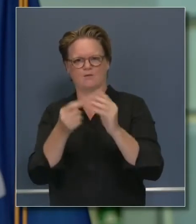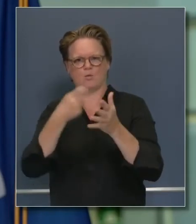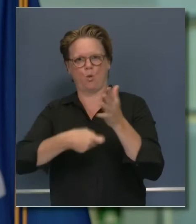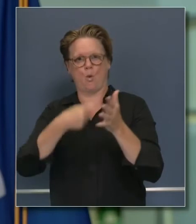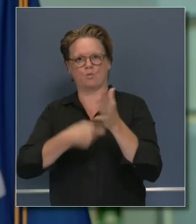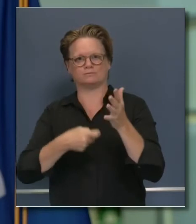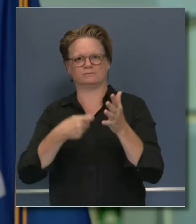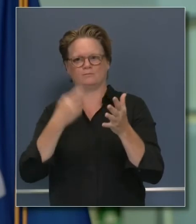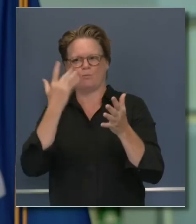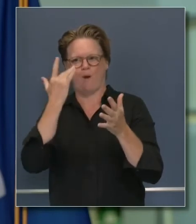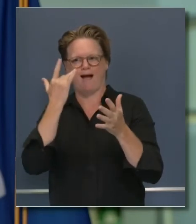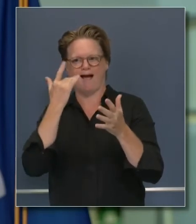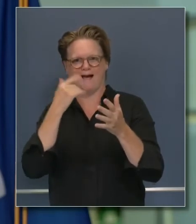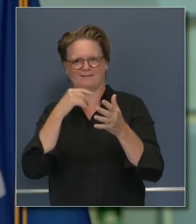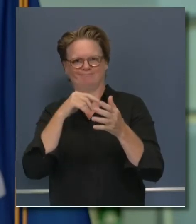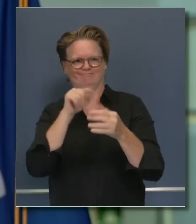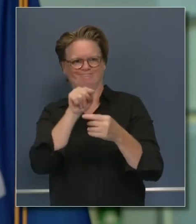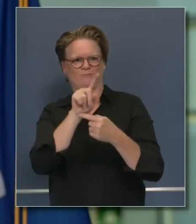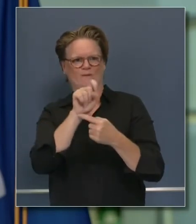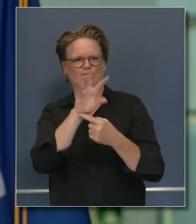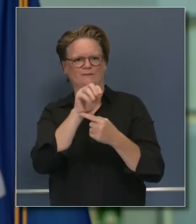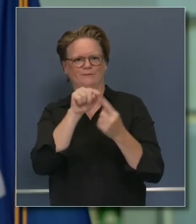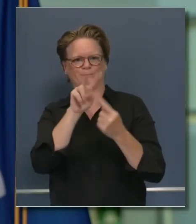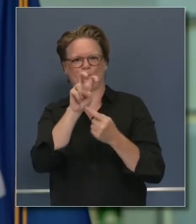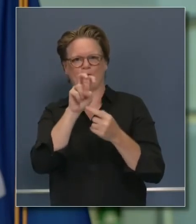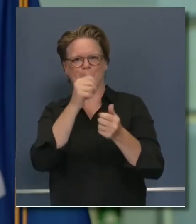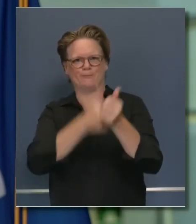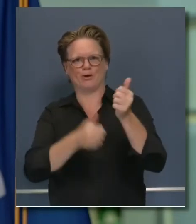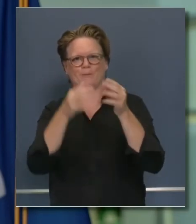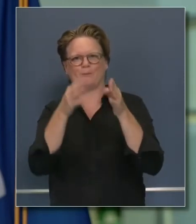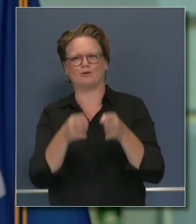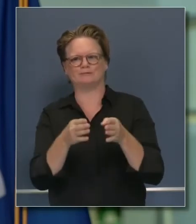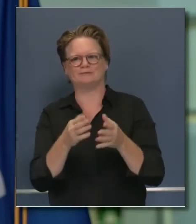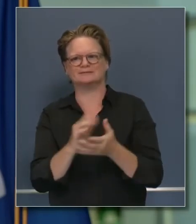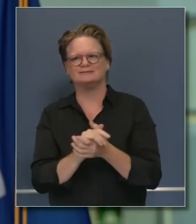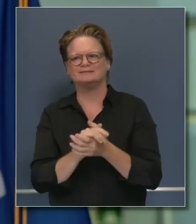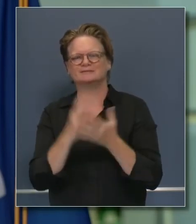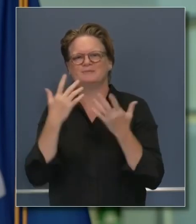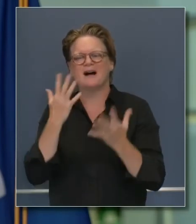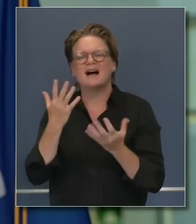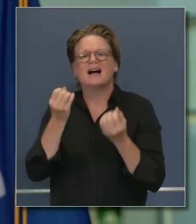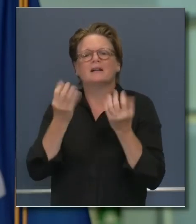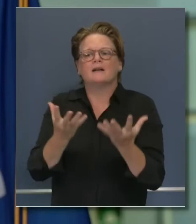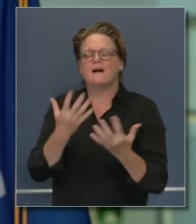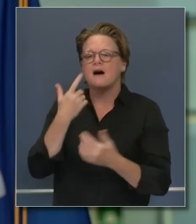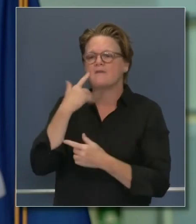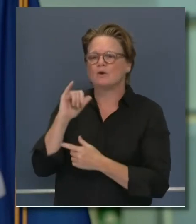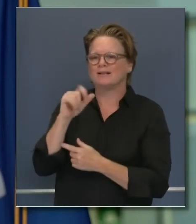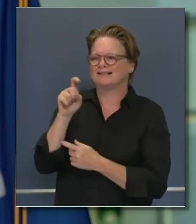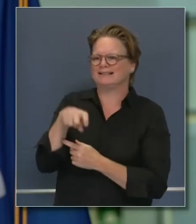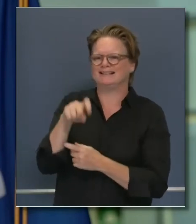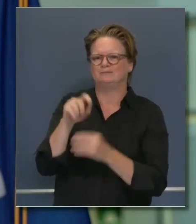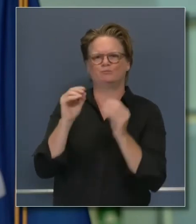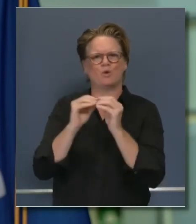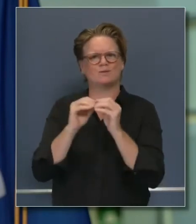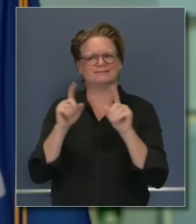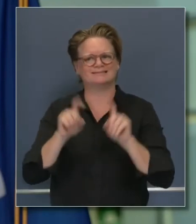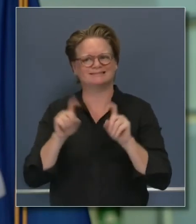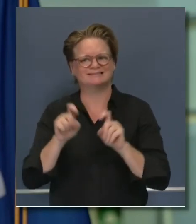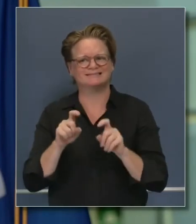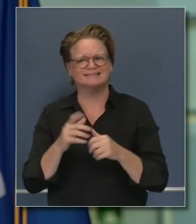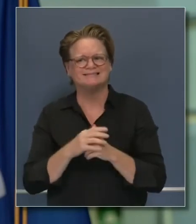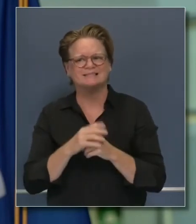days and weeks to come, partnering with many Californians to get this to help us move, not just schools, not just businesses,